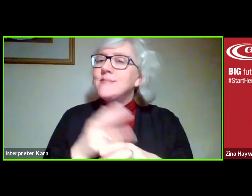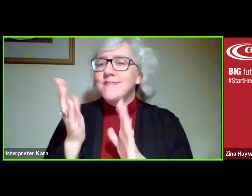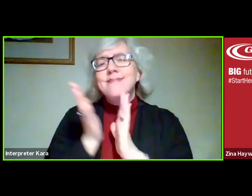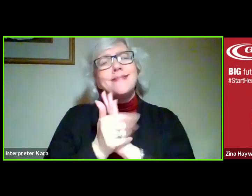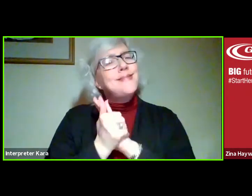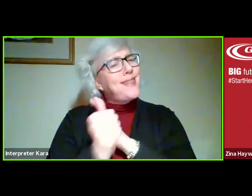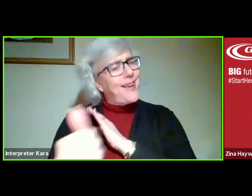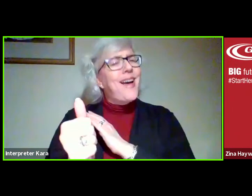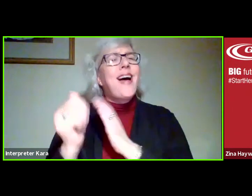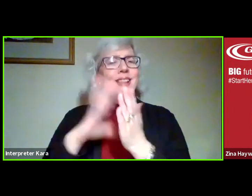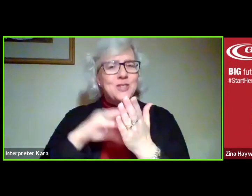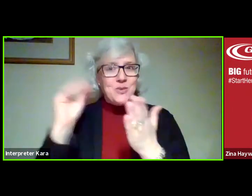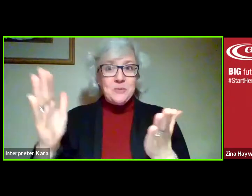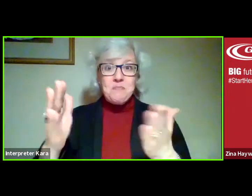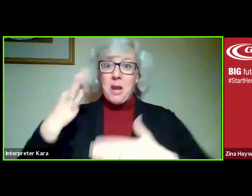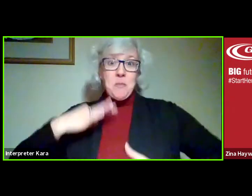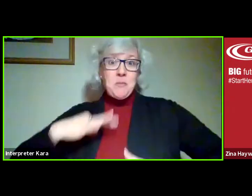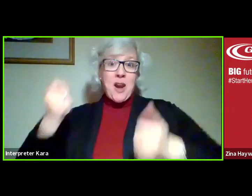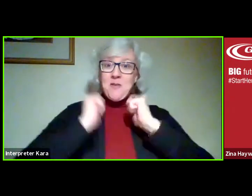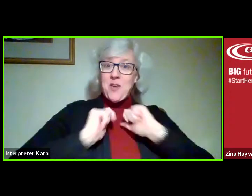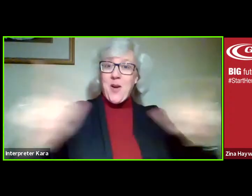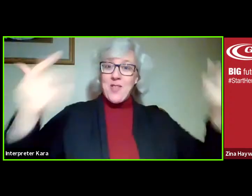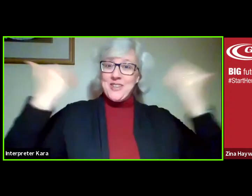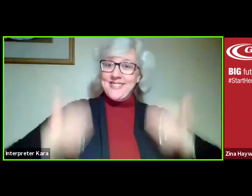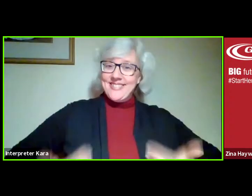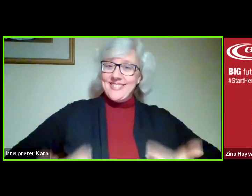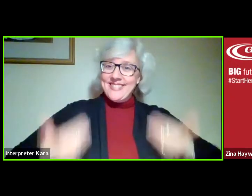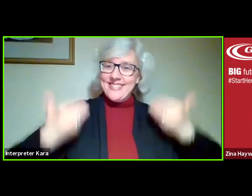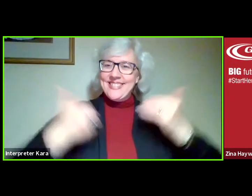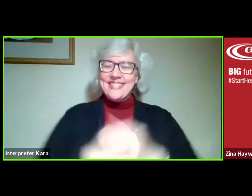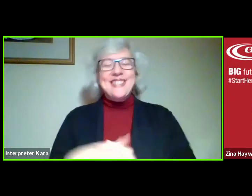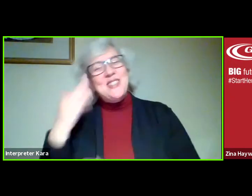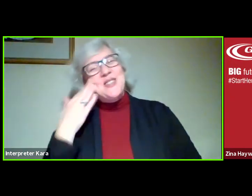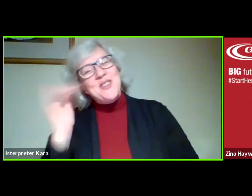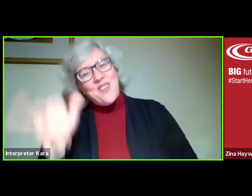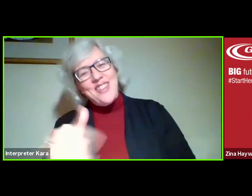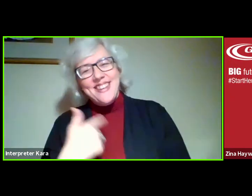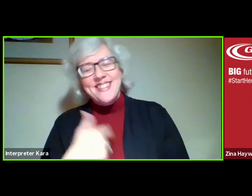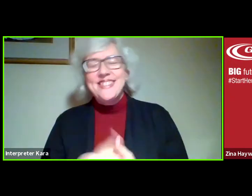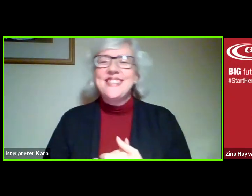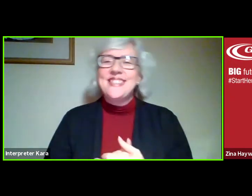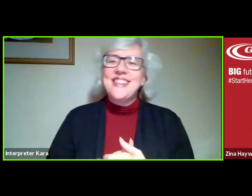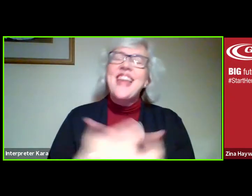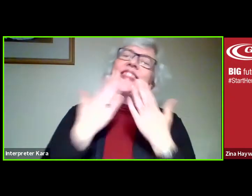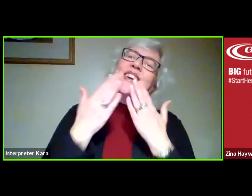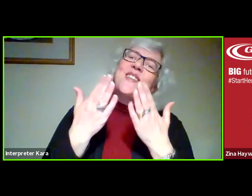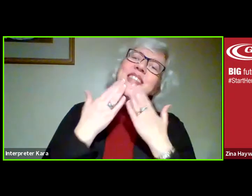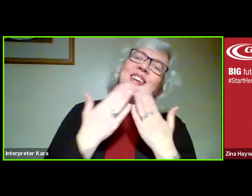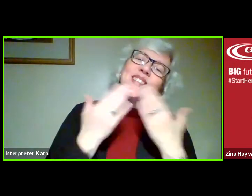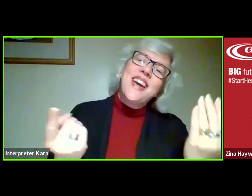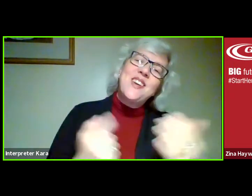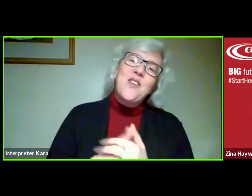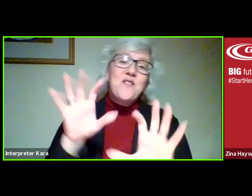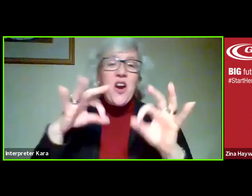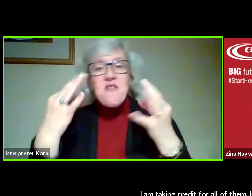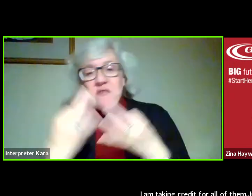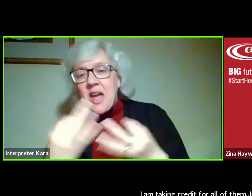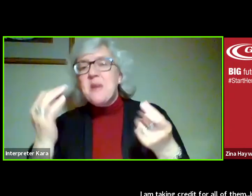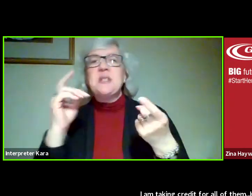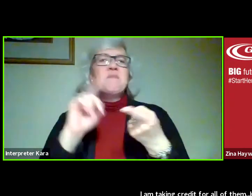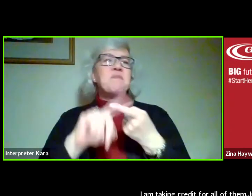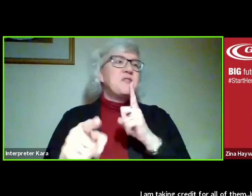And I'm taking credit for all of them. So just so you know that. So thank you all to the family and friends